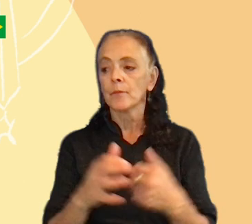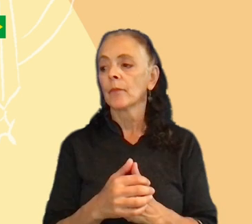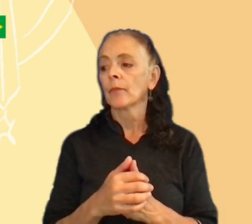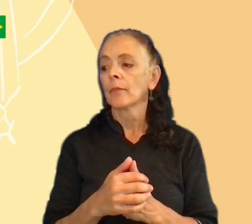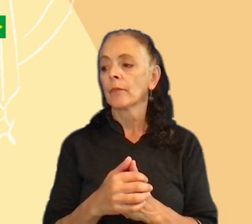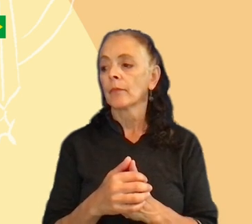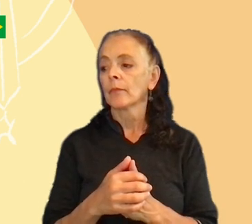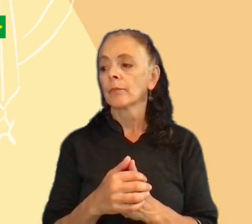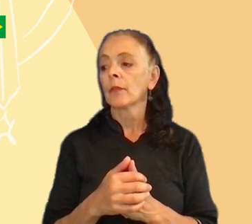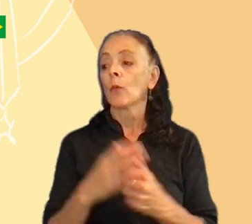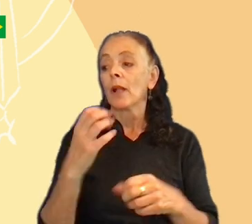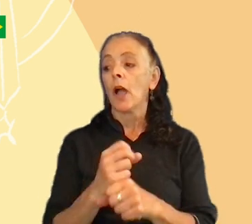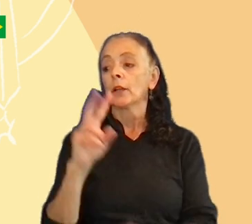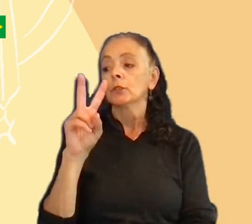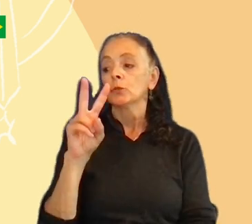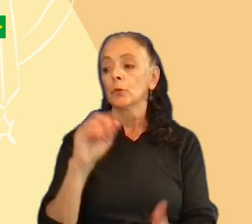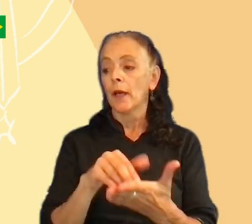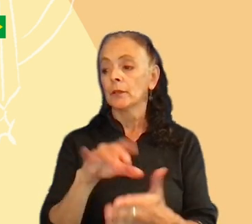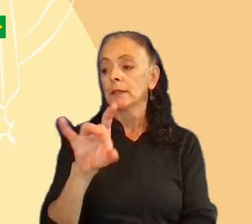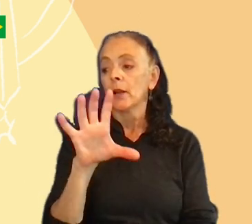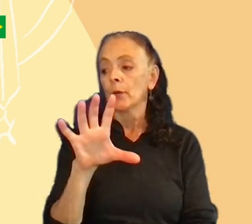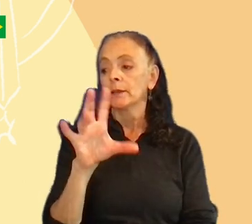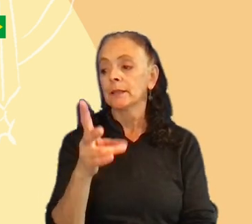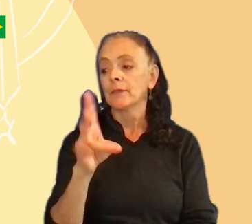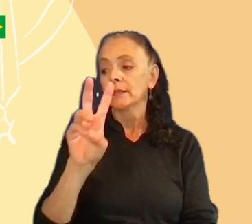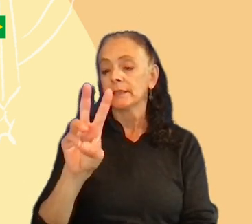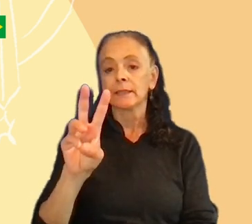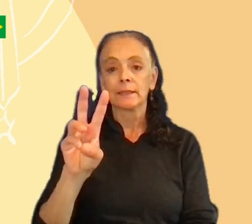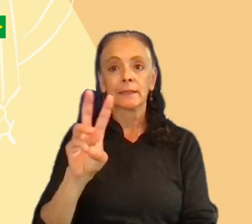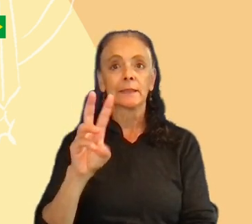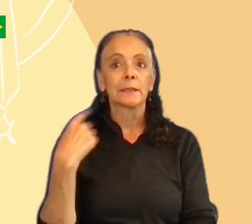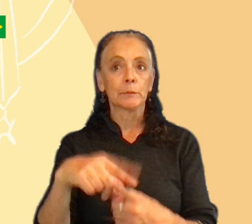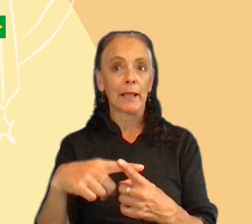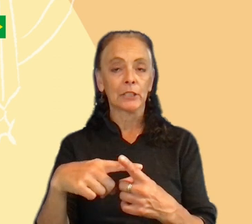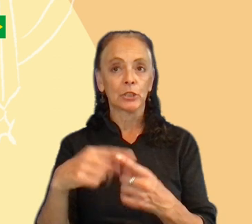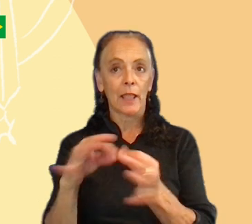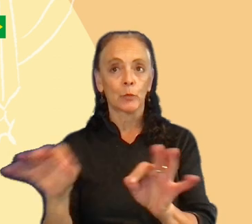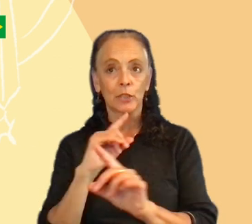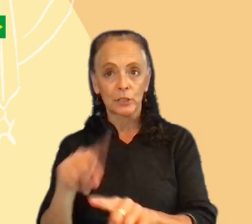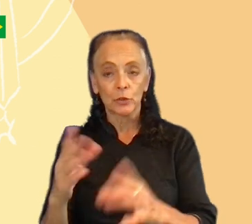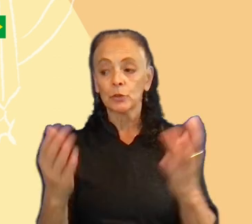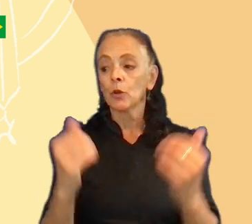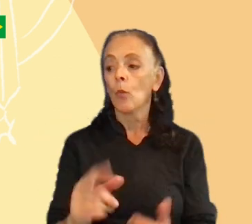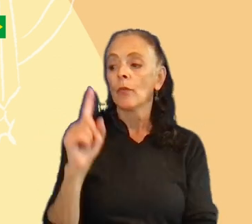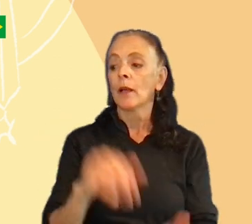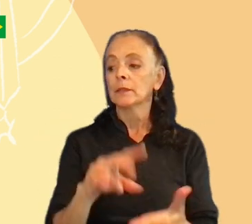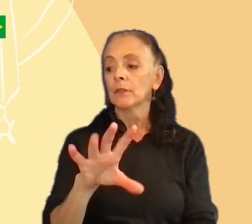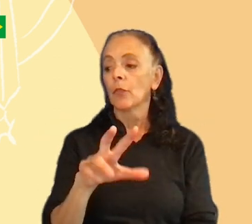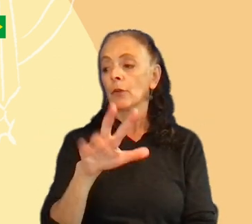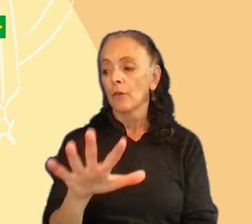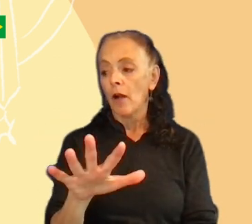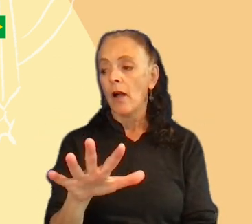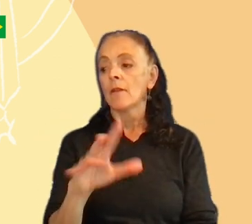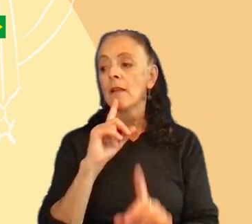2876 answers in Spanish, 1735